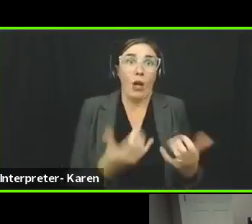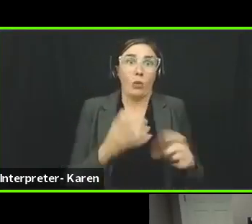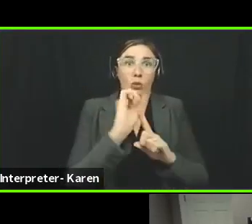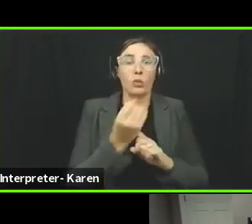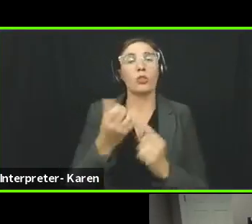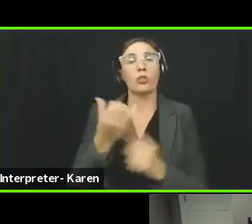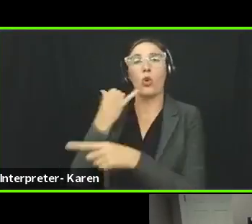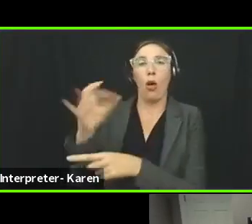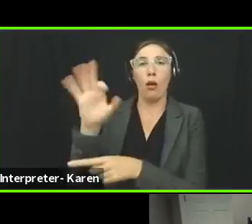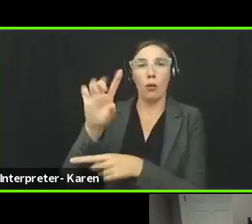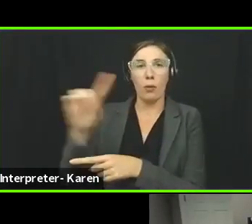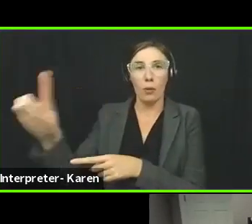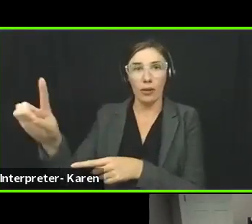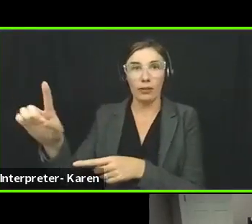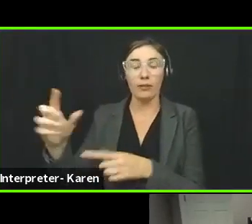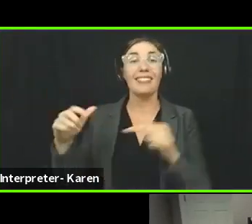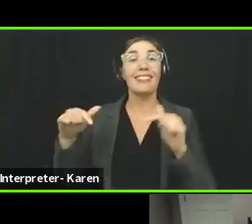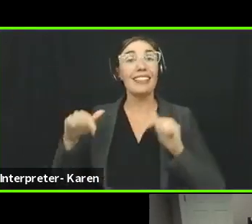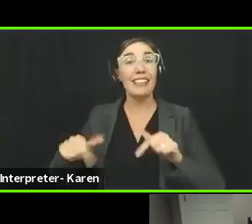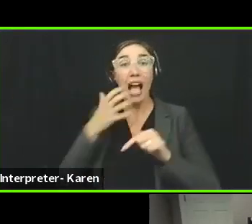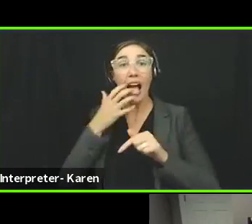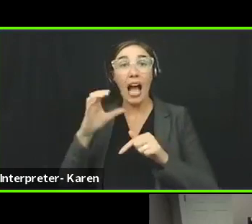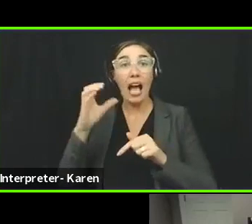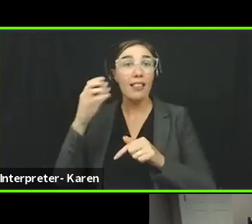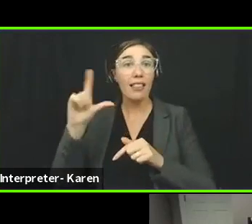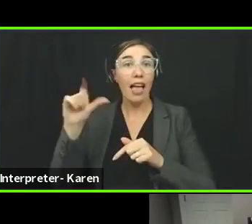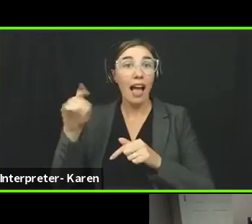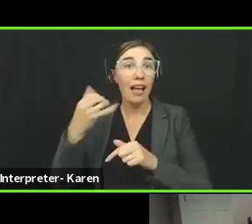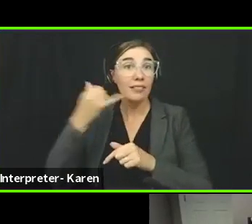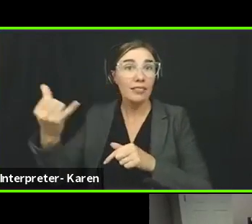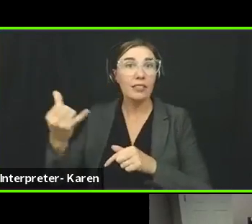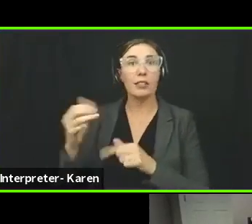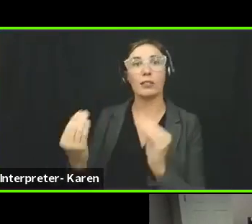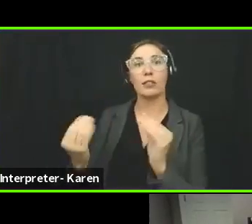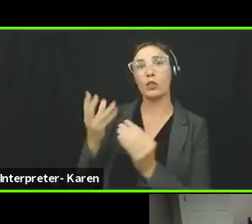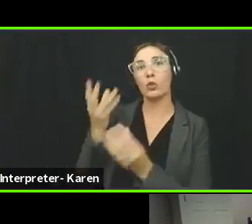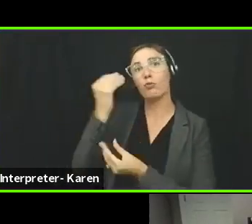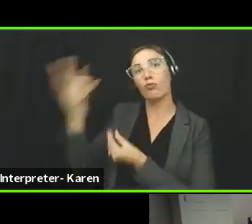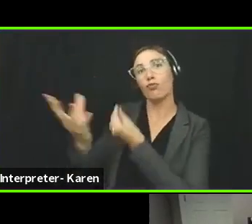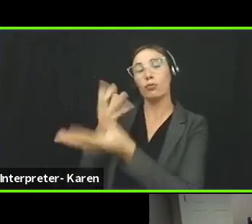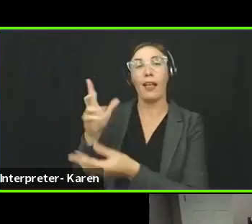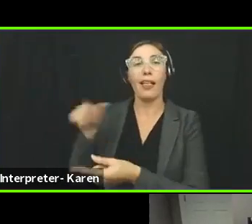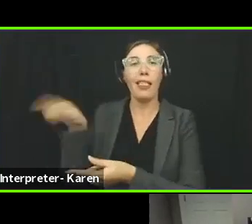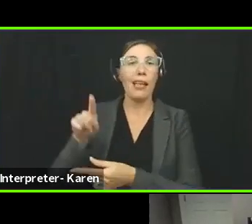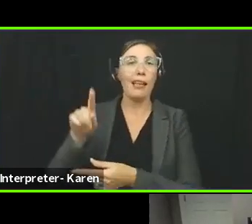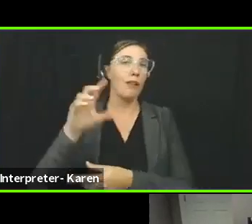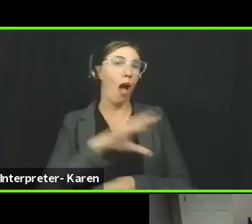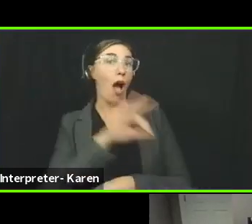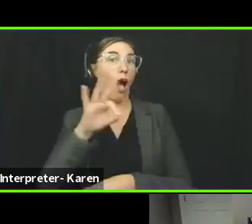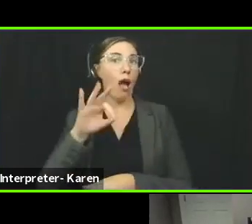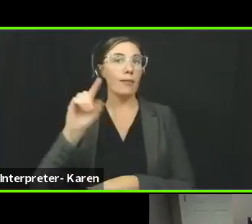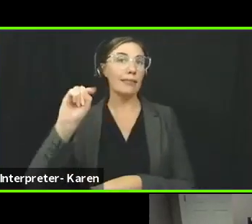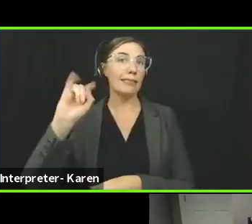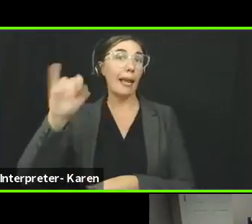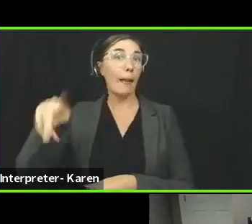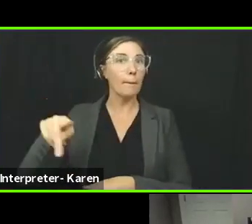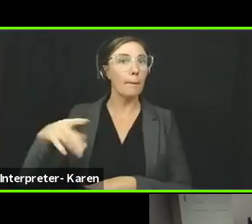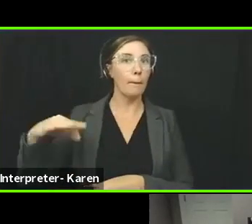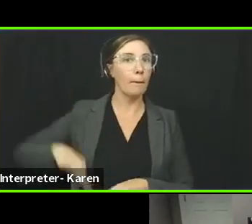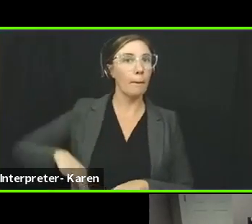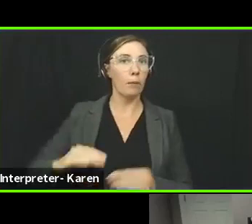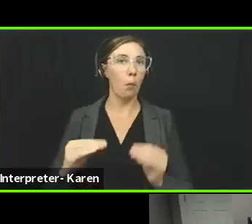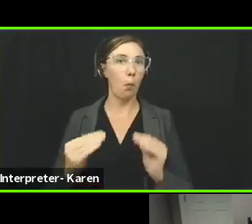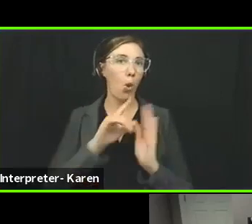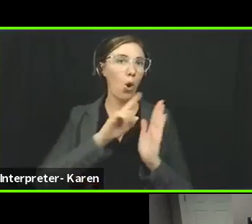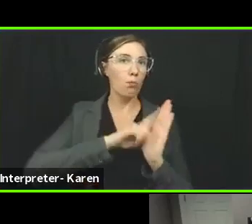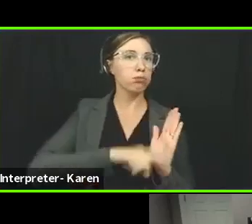for helping us get tips to launch more long-term investigations. We also have